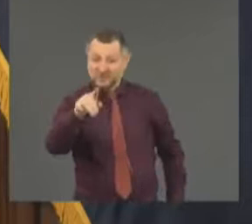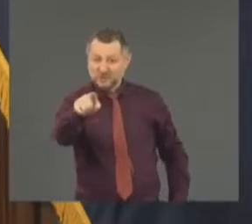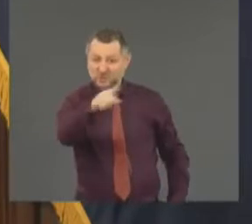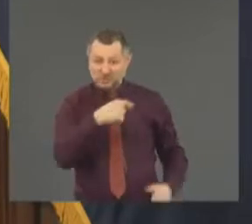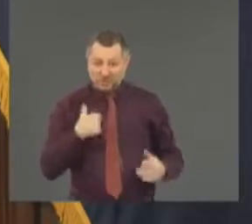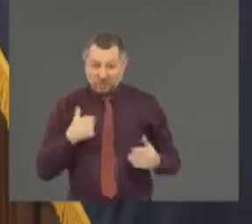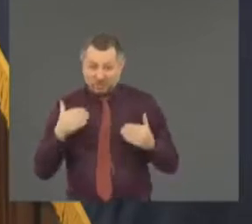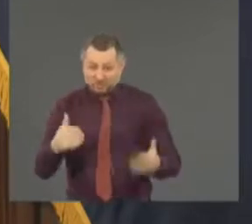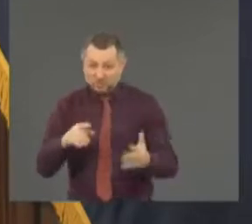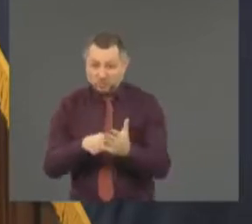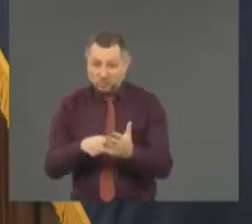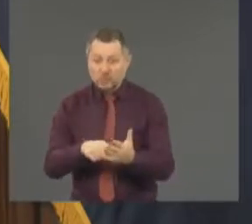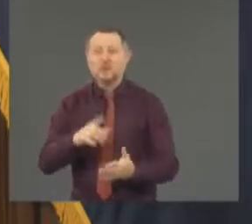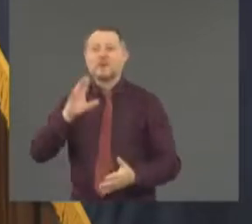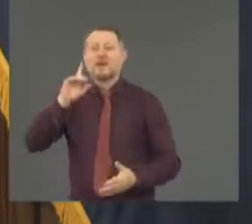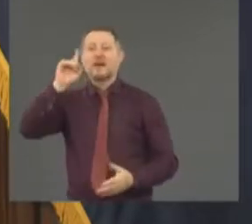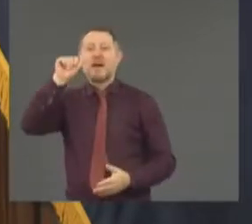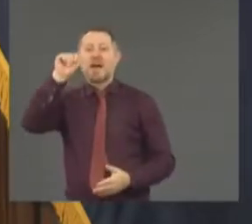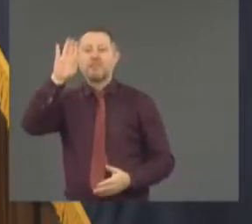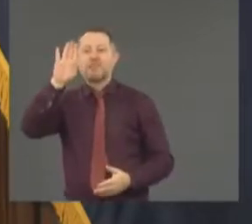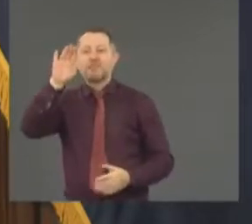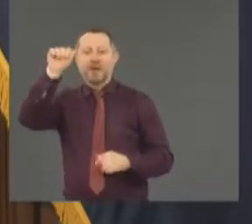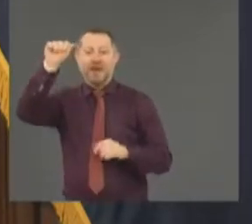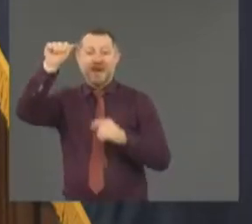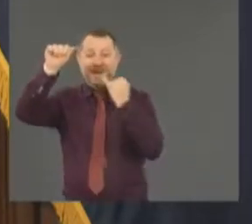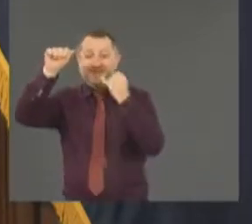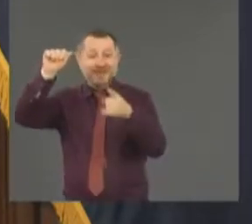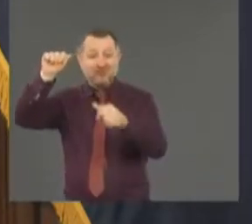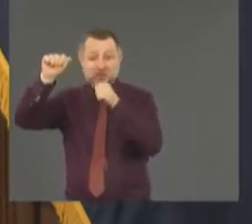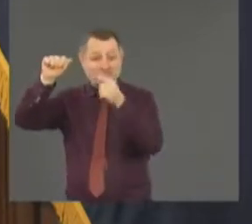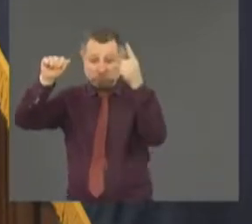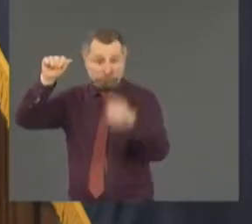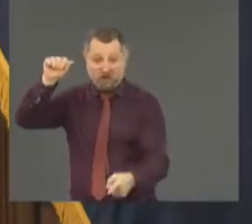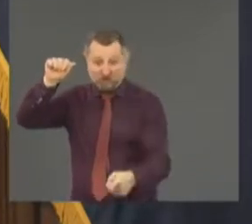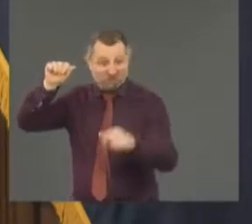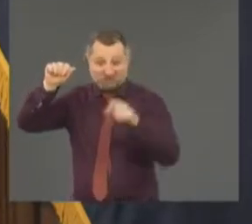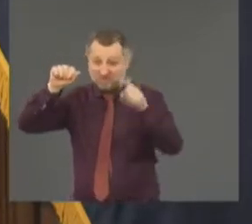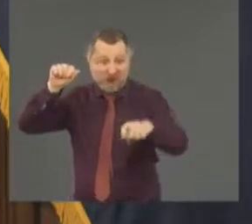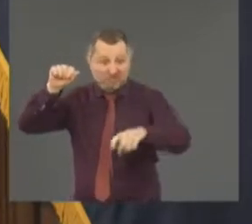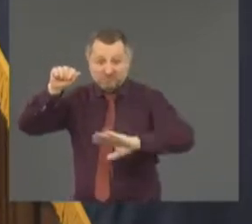B, that would be such a chaotic